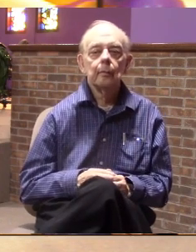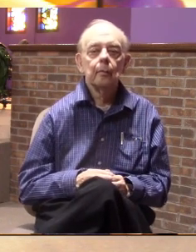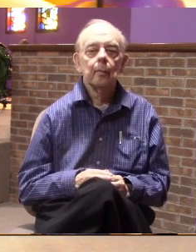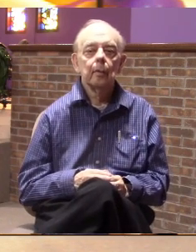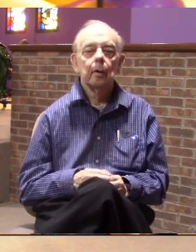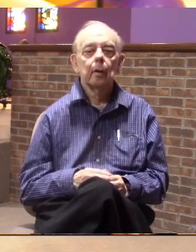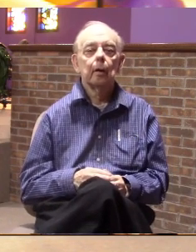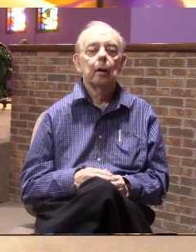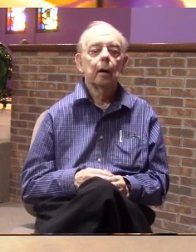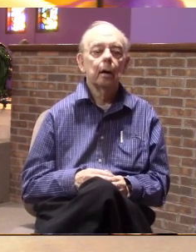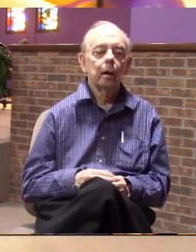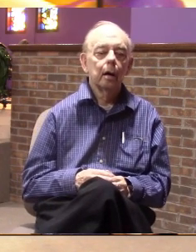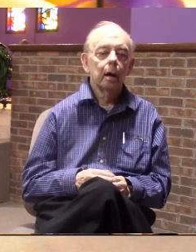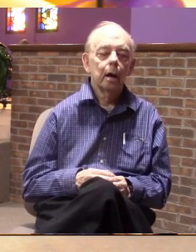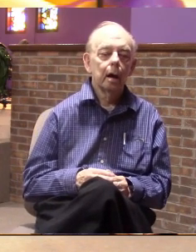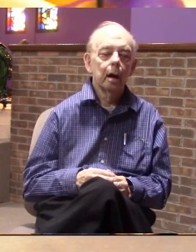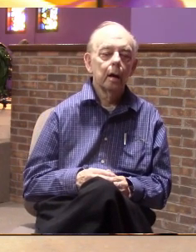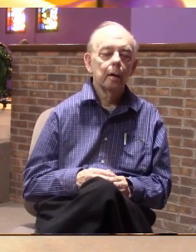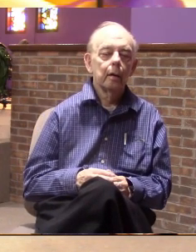that they had never seen before